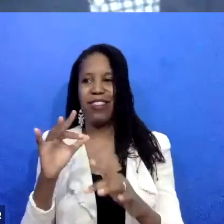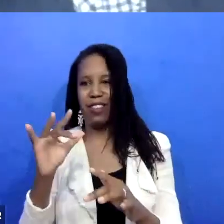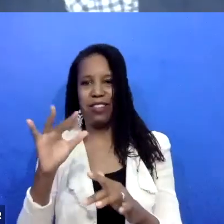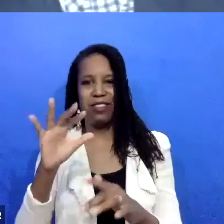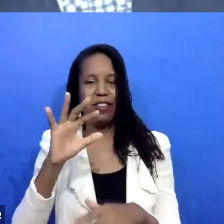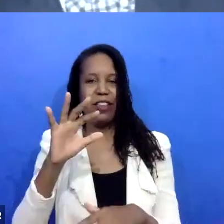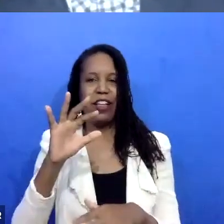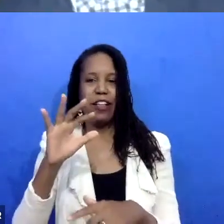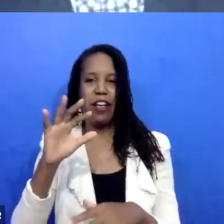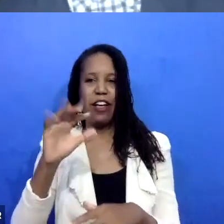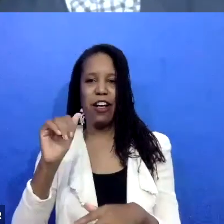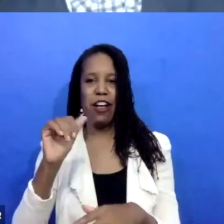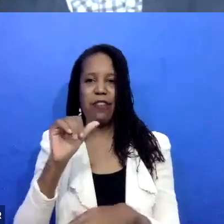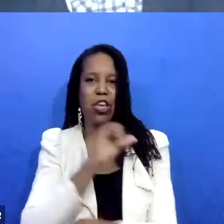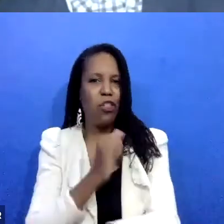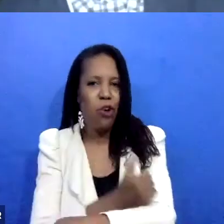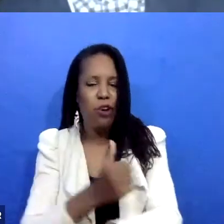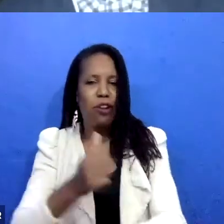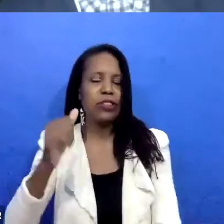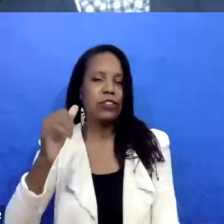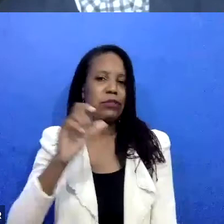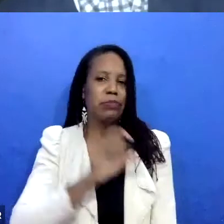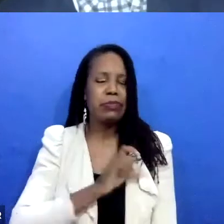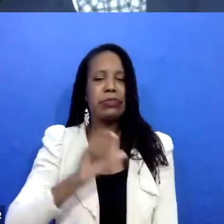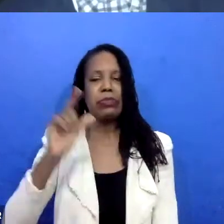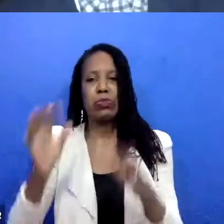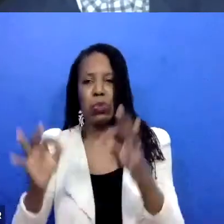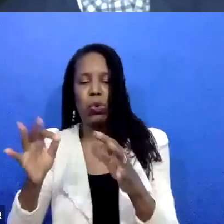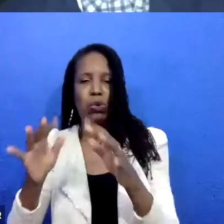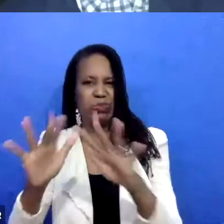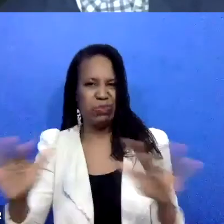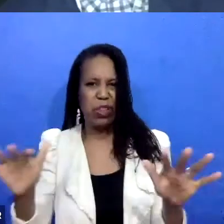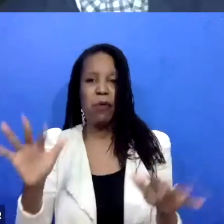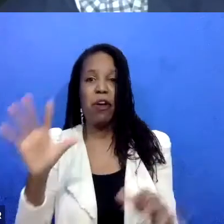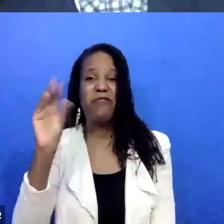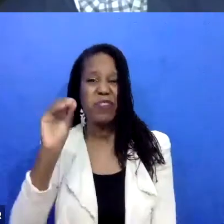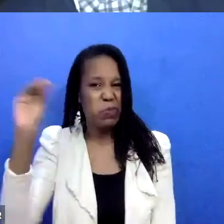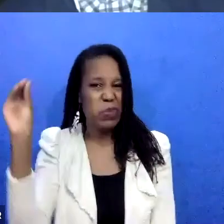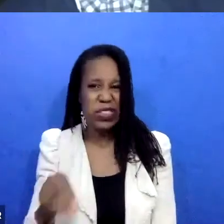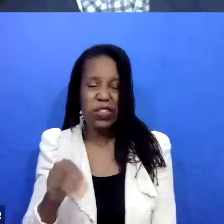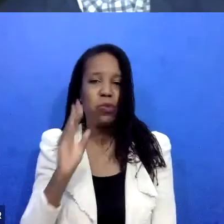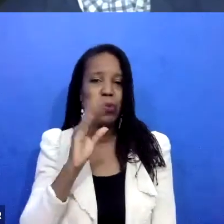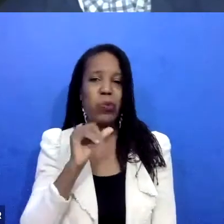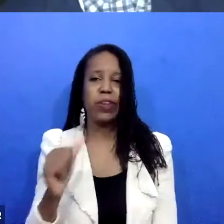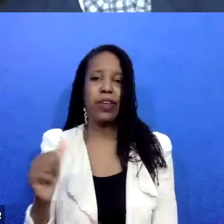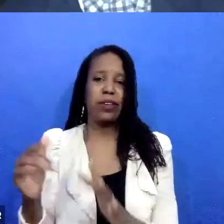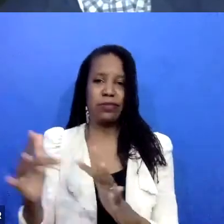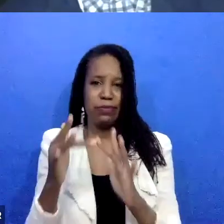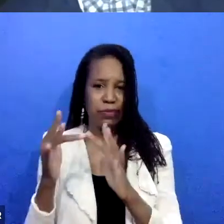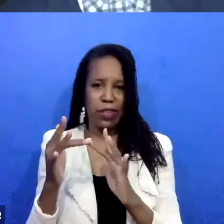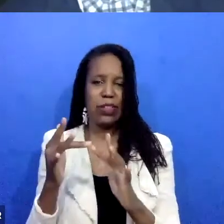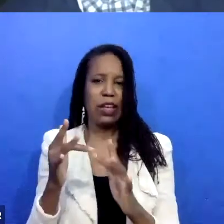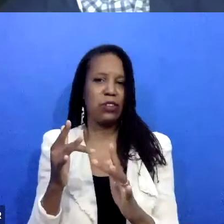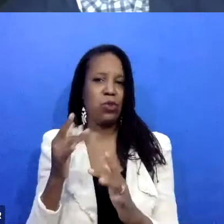So this is very powerful information and what led me to want to build a program that could have